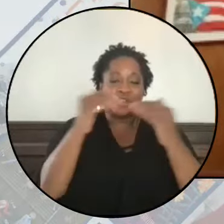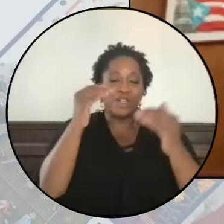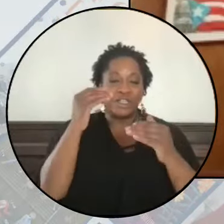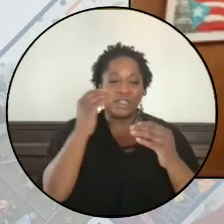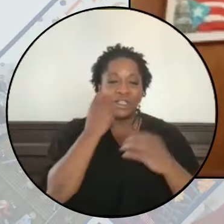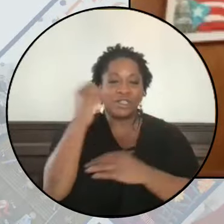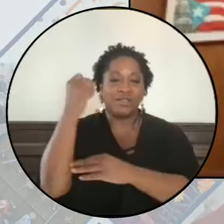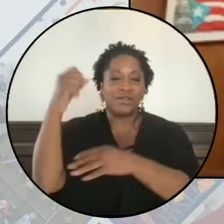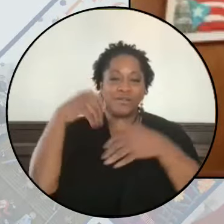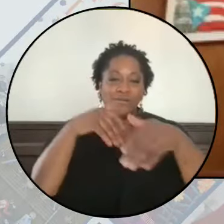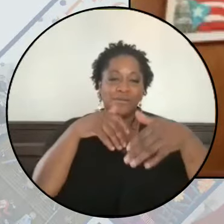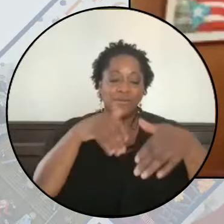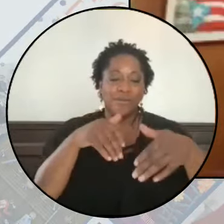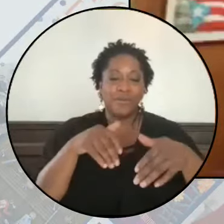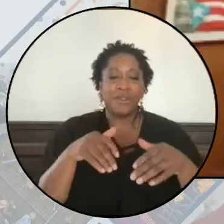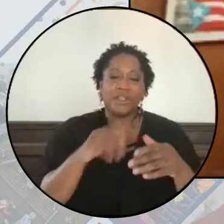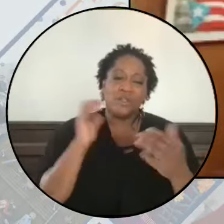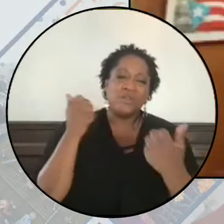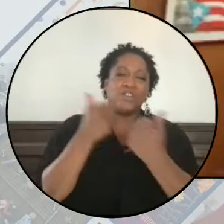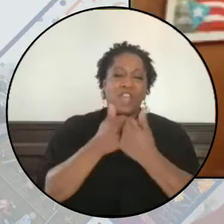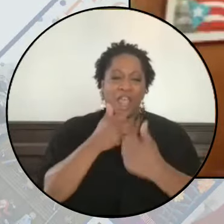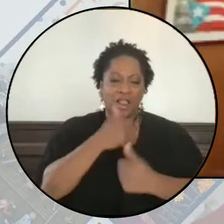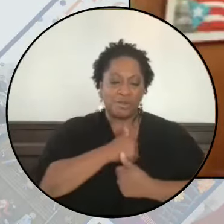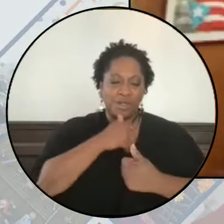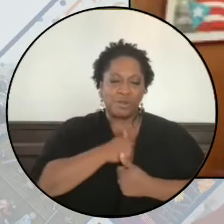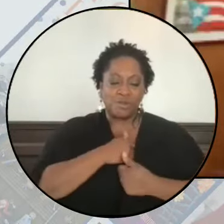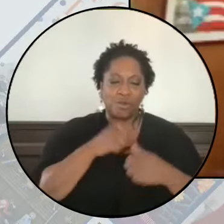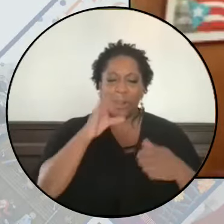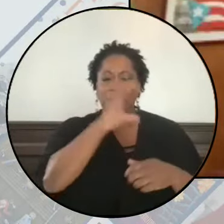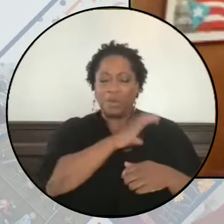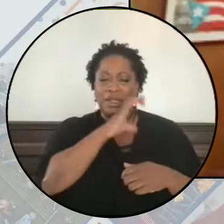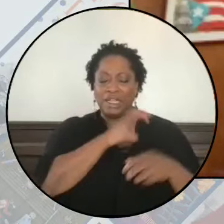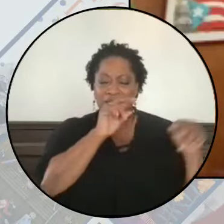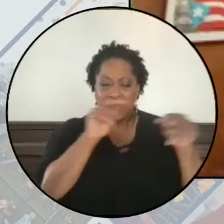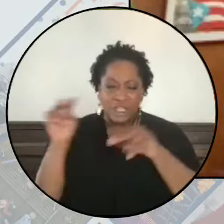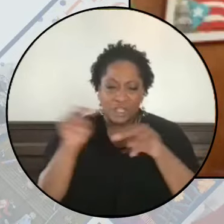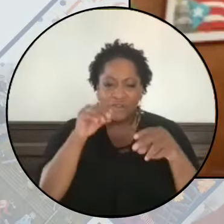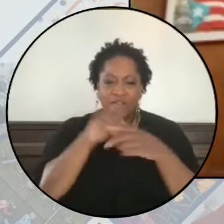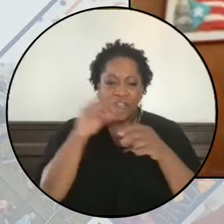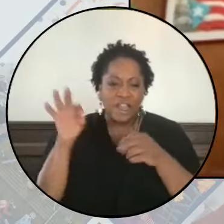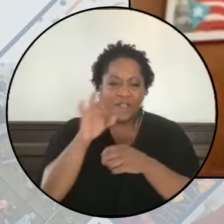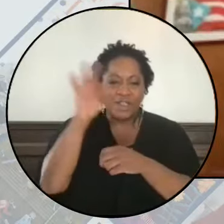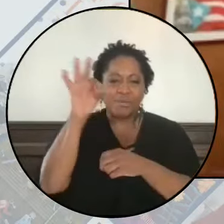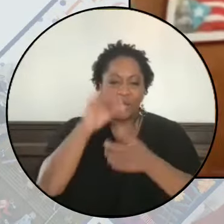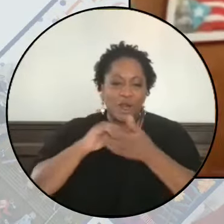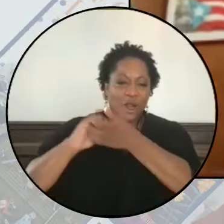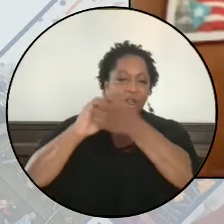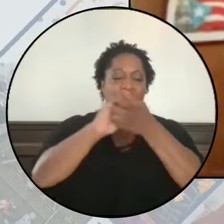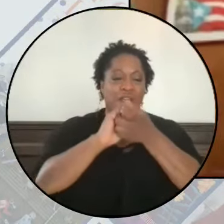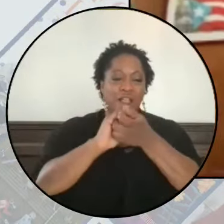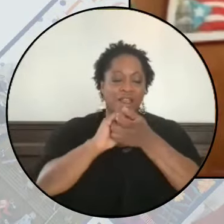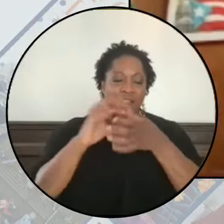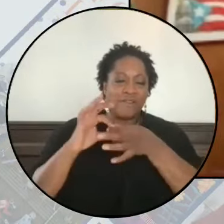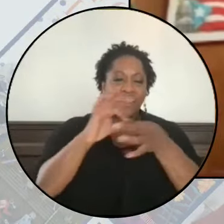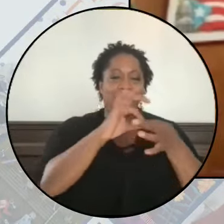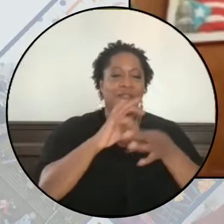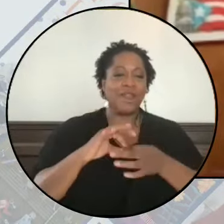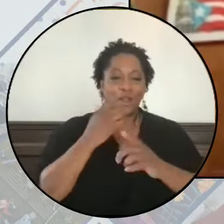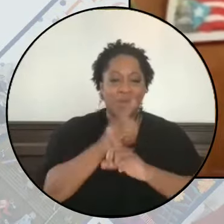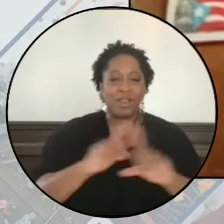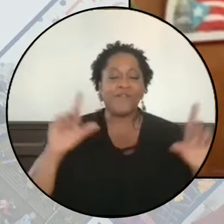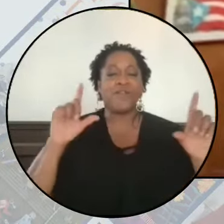unpack and challenge militarism, policing, surveillance in the spirit of solidarity and collective liberation.